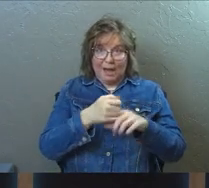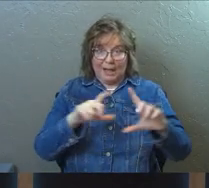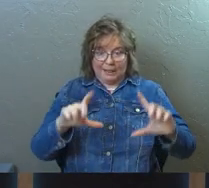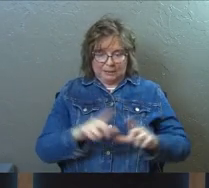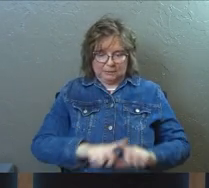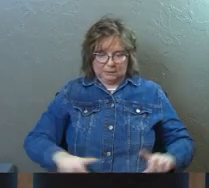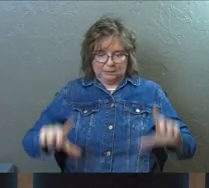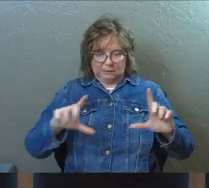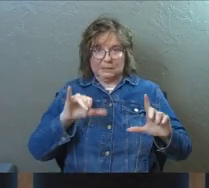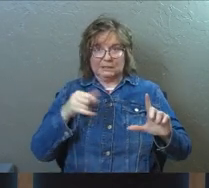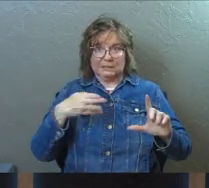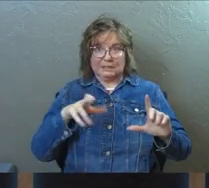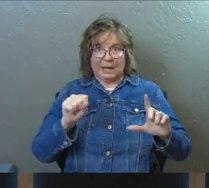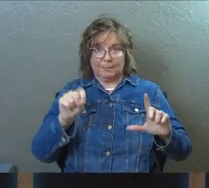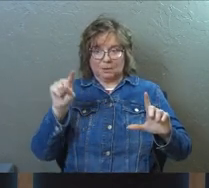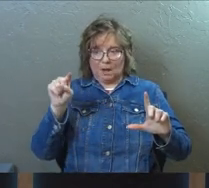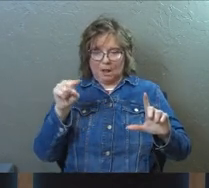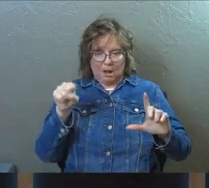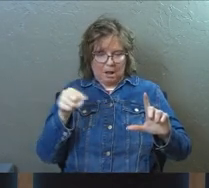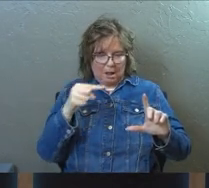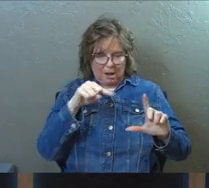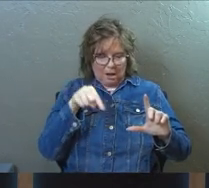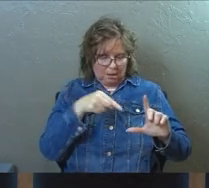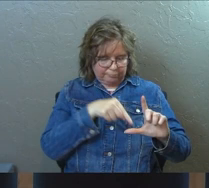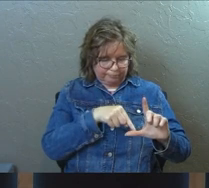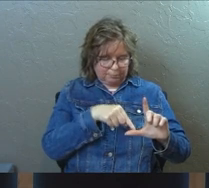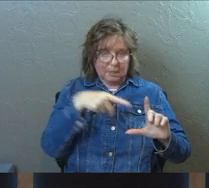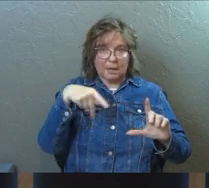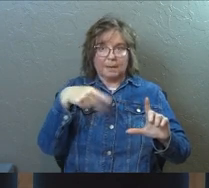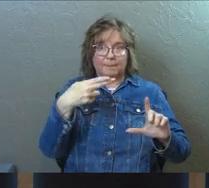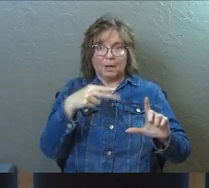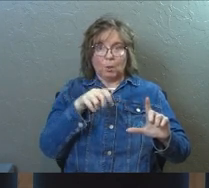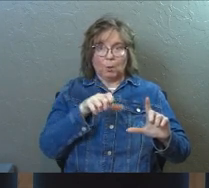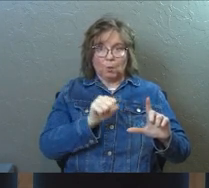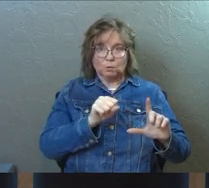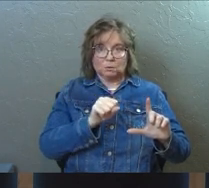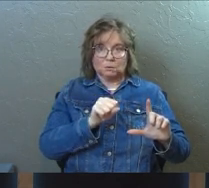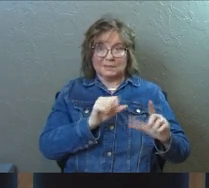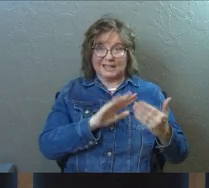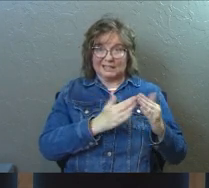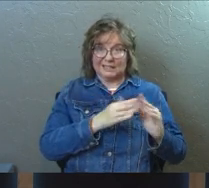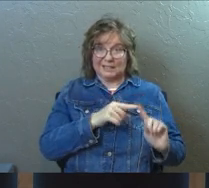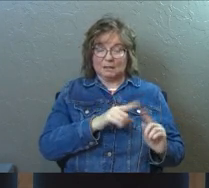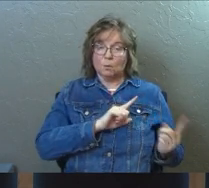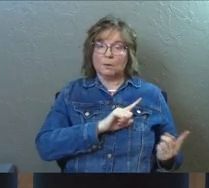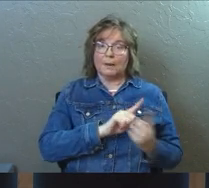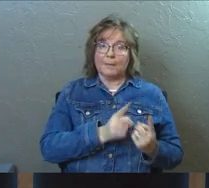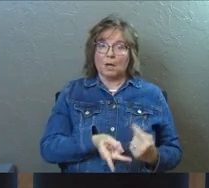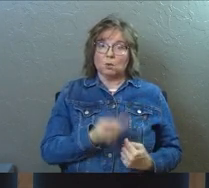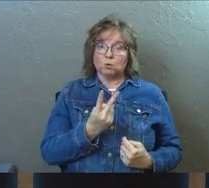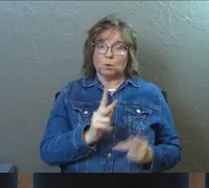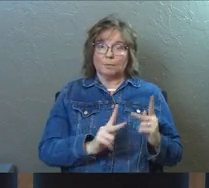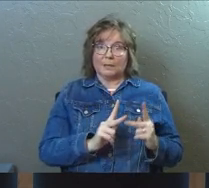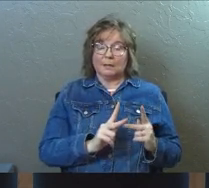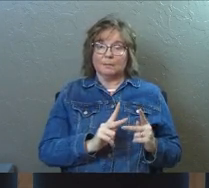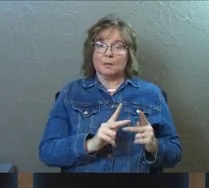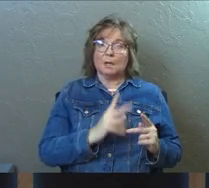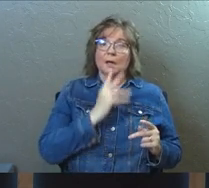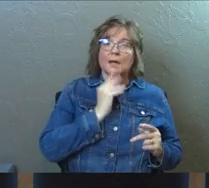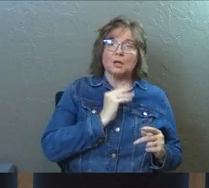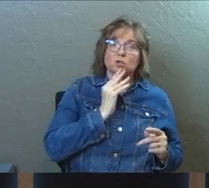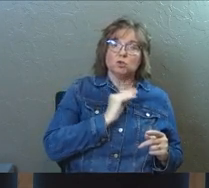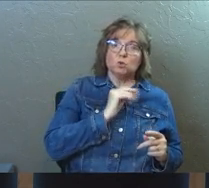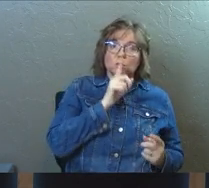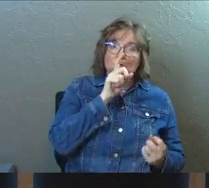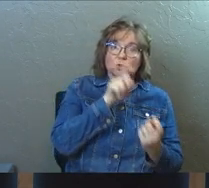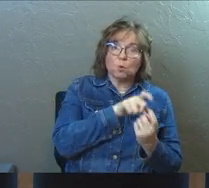until finally they reached Paphos, which is a city where they met two people, okay? A Jewish sorcerer, a false prophet named Bar